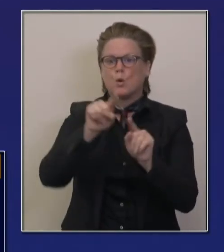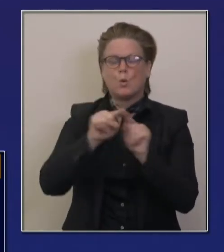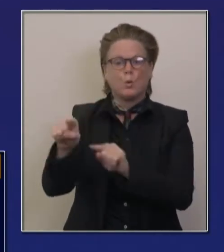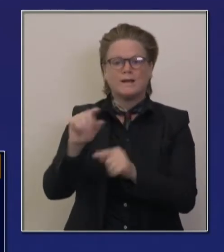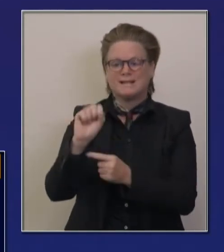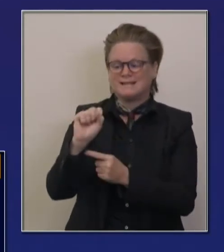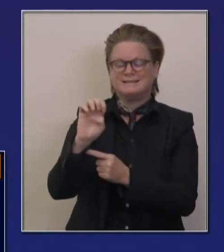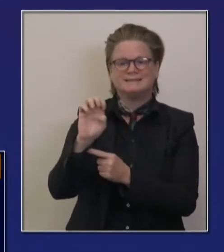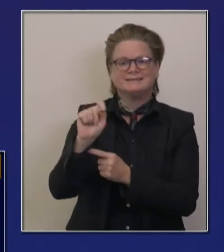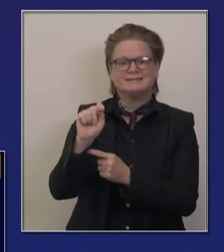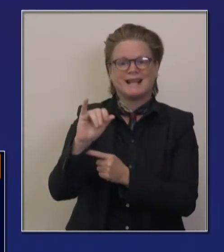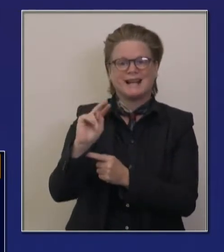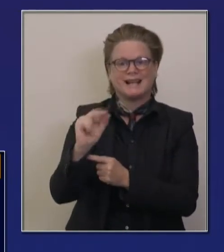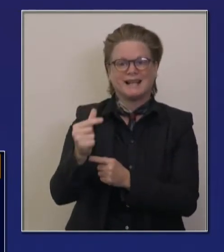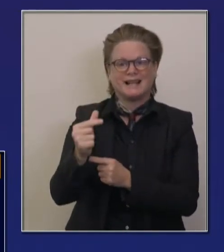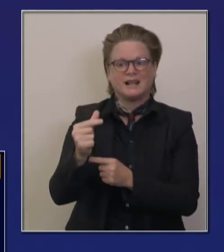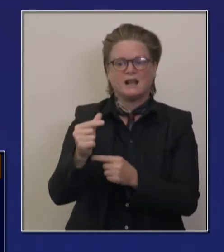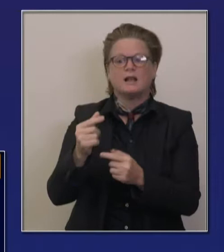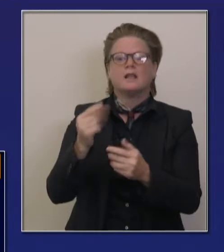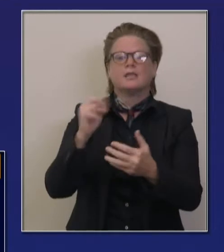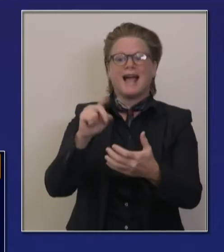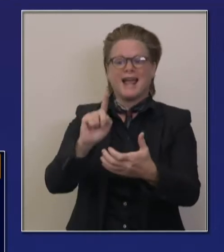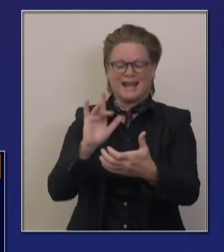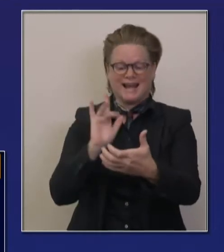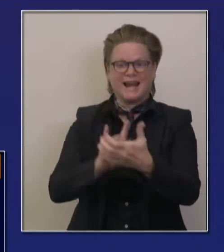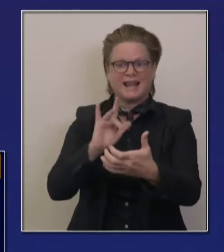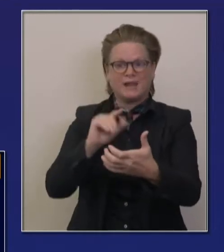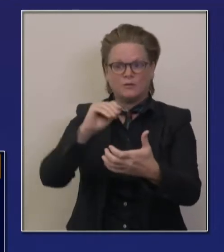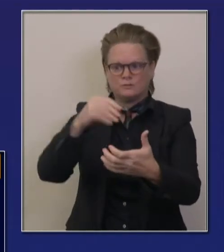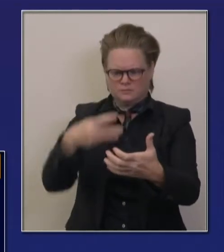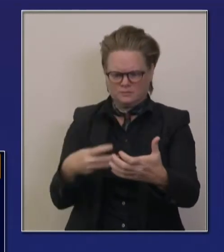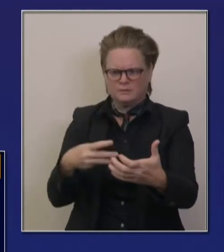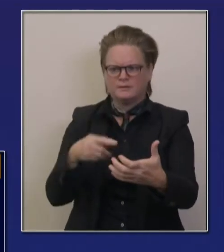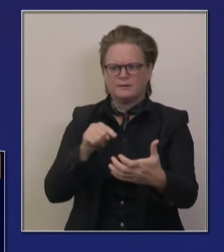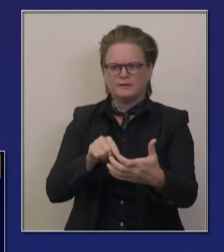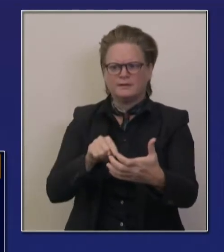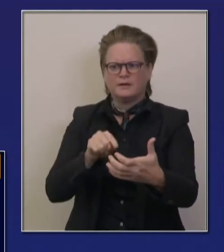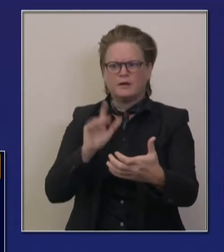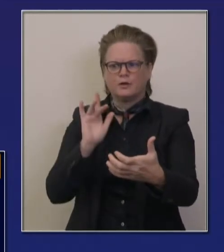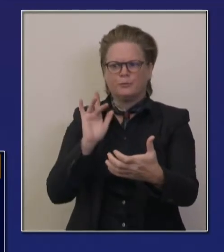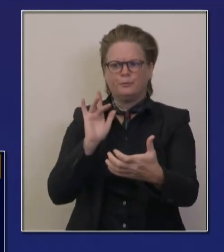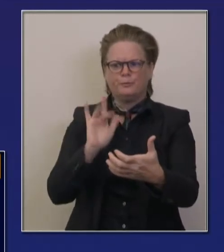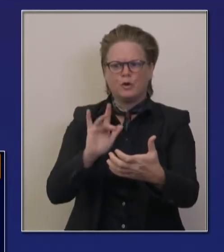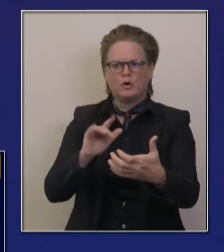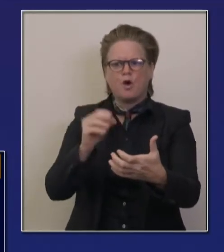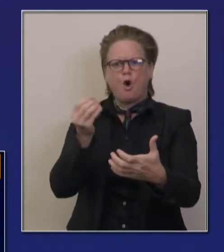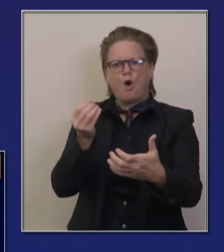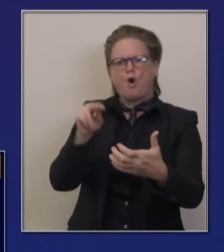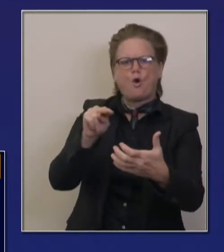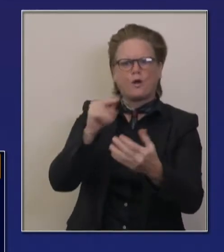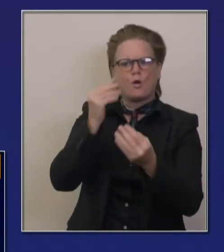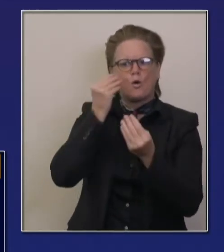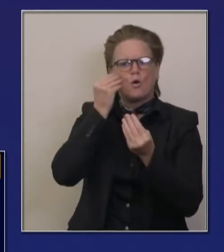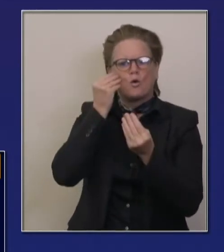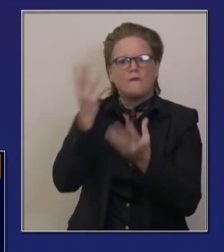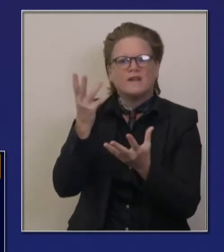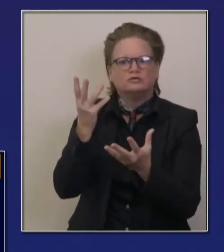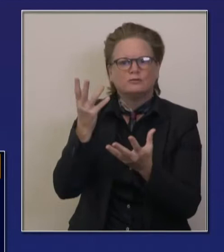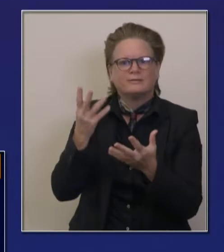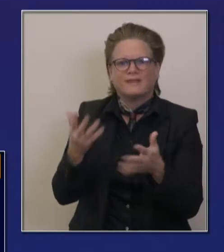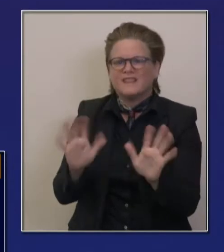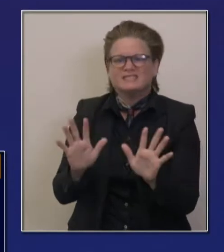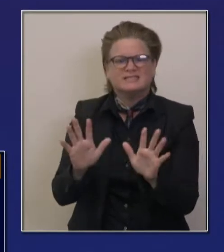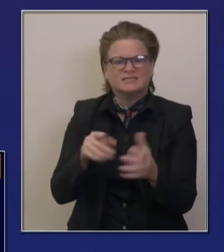see there on the slide specifically what is required in terms of the prompts. You just tap the turn on notification for exposures,